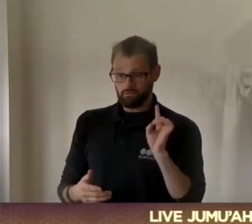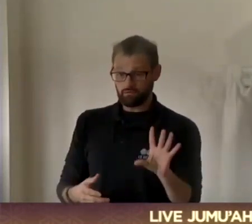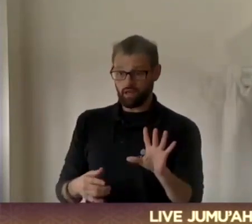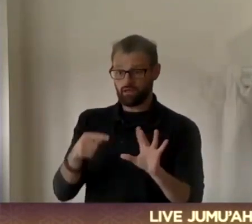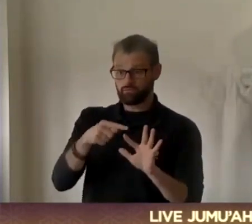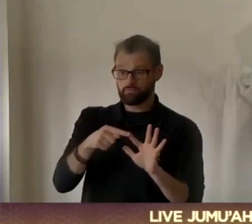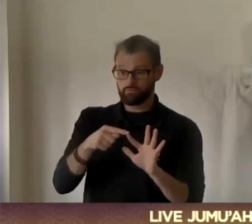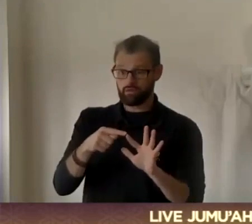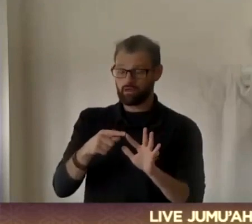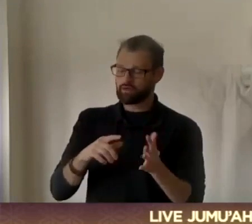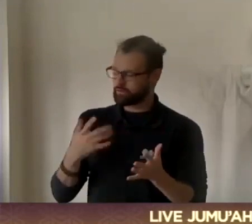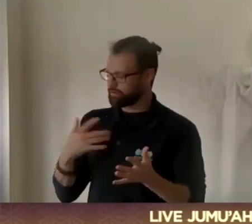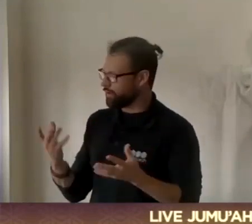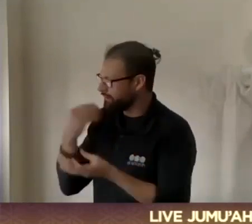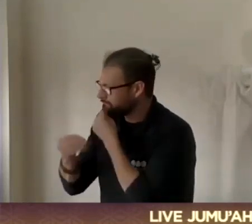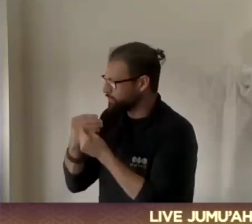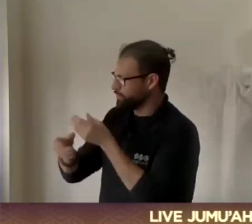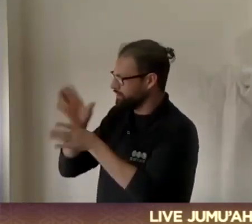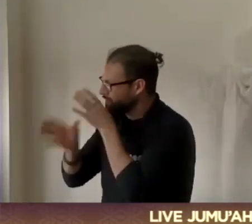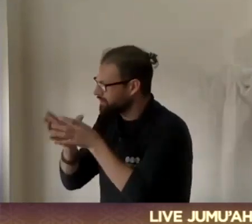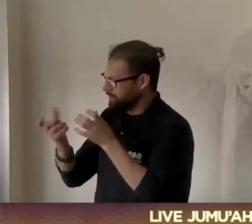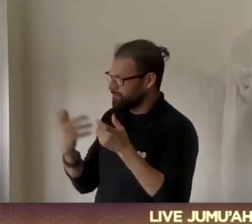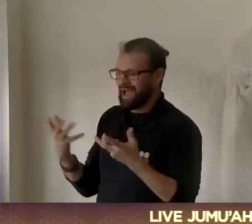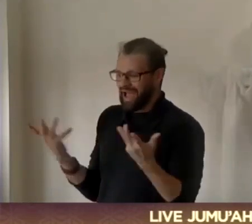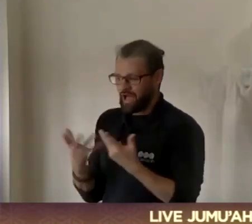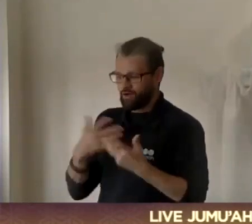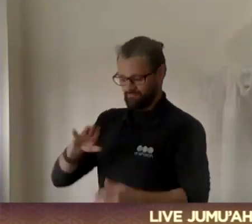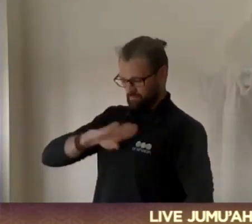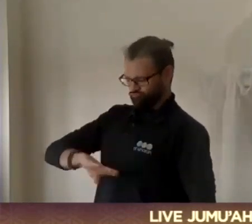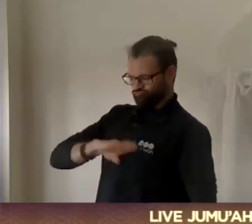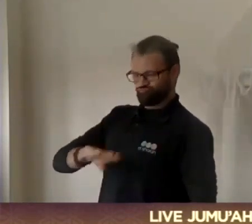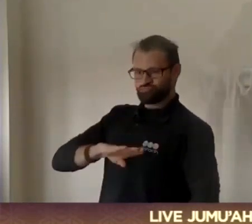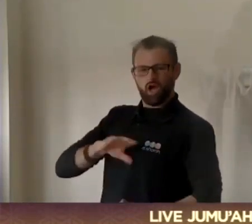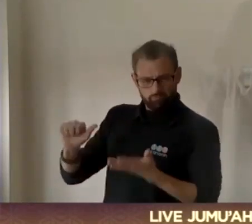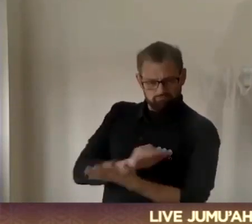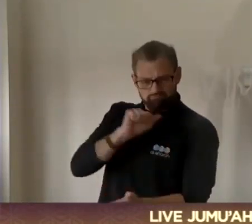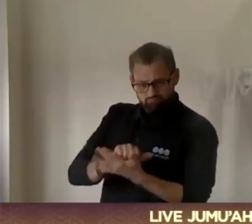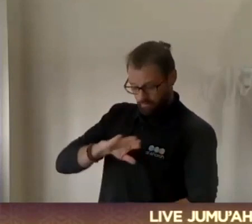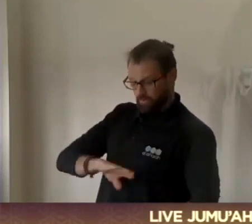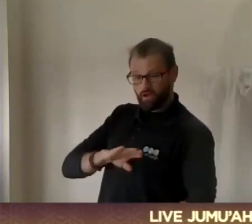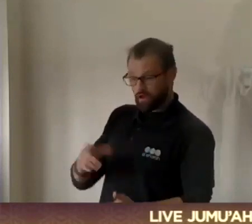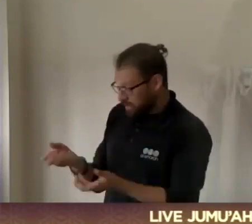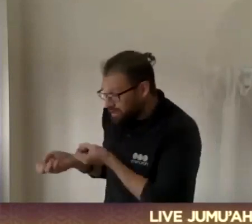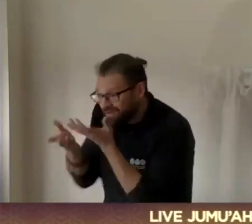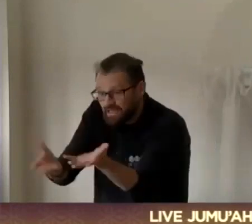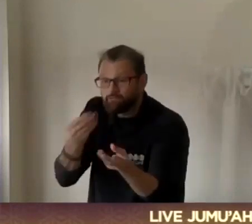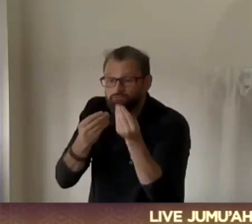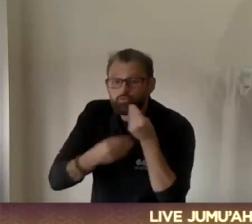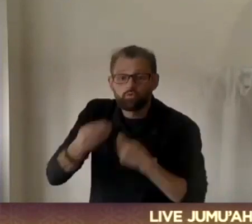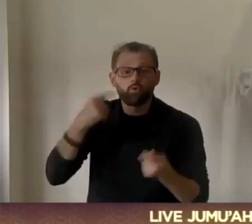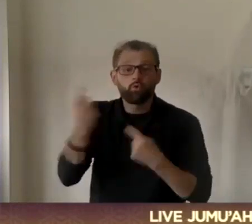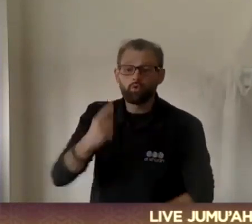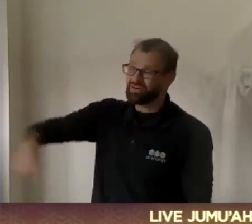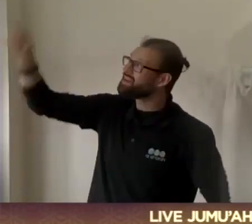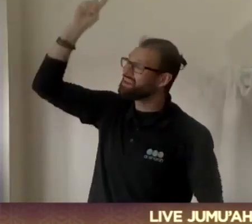contentment, sustenance. The owner of sustenance is the one whom you are not even praying to. How do you expect that peace?